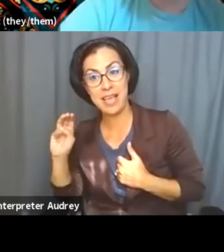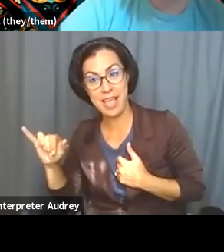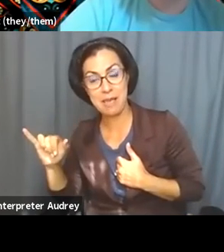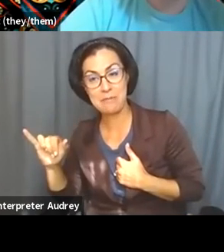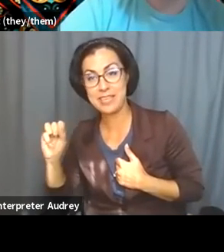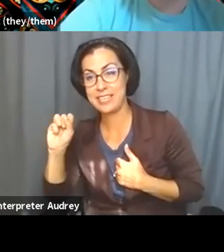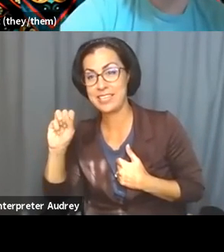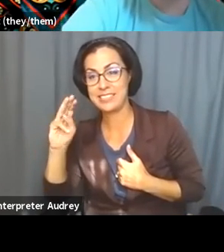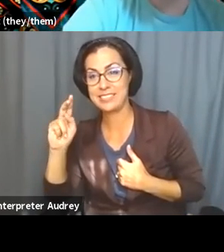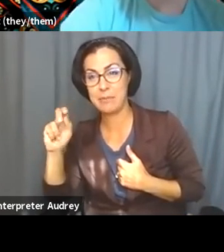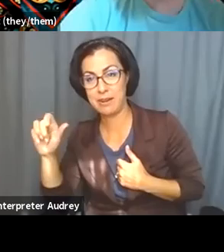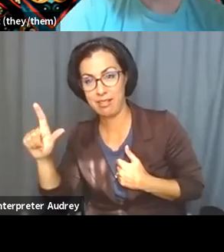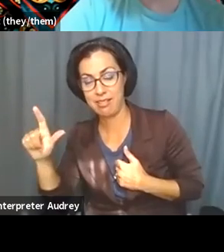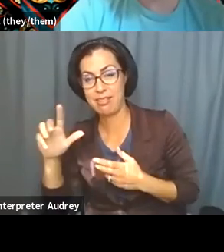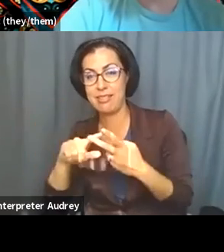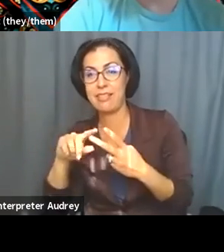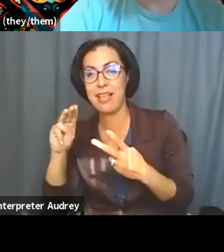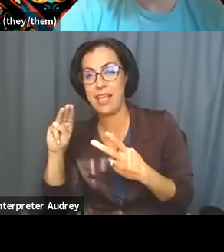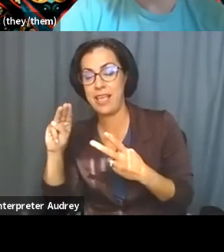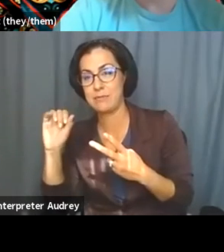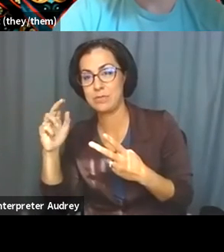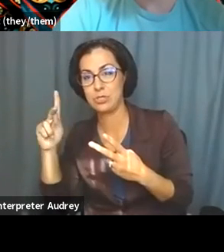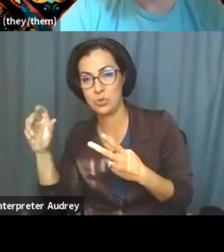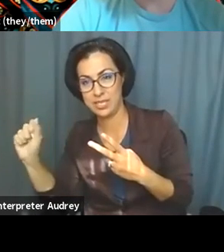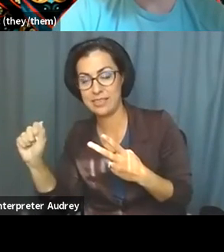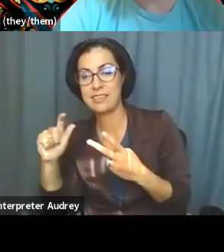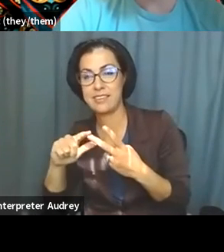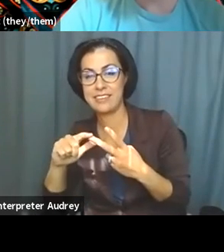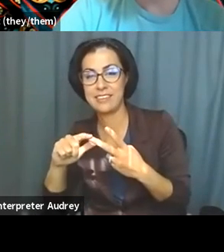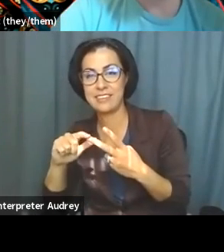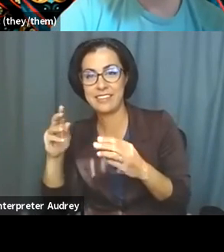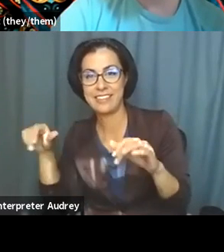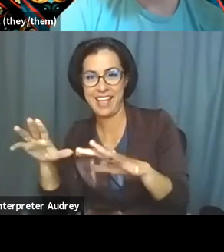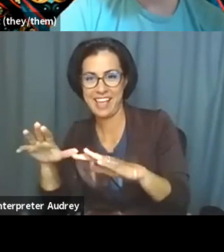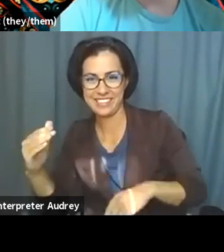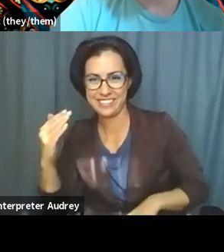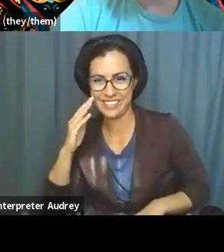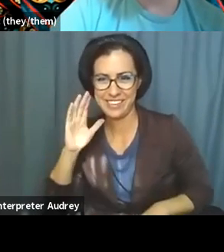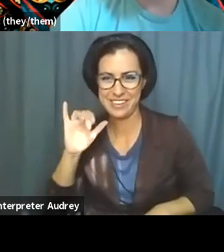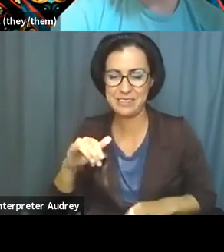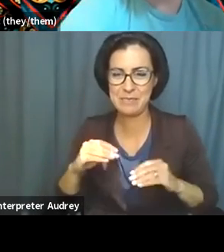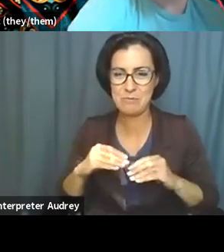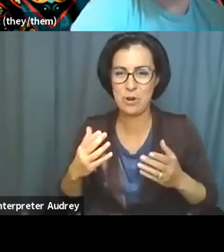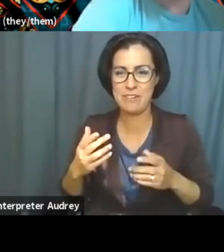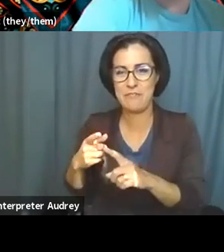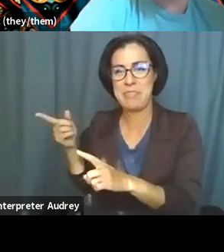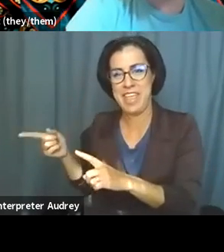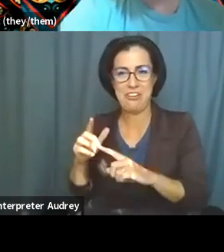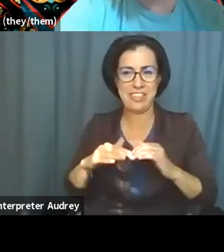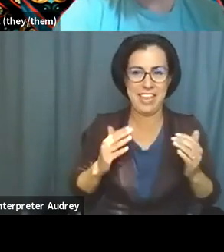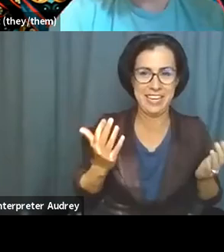Seminole and Miccosuke, um, land. I know a lot more from there than from here. And, um,